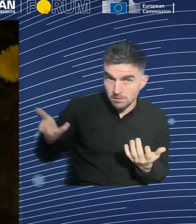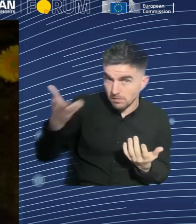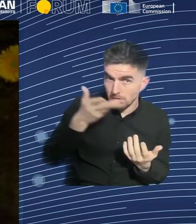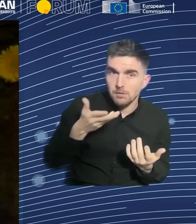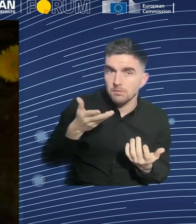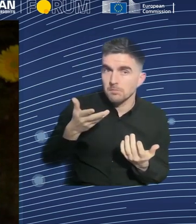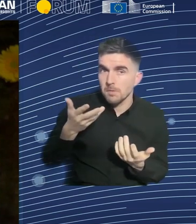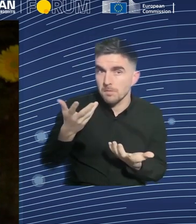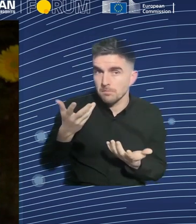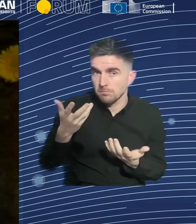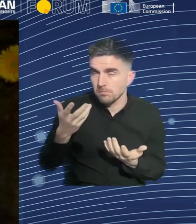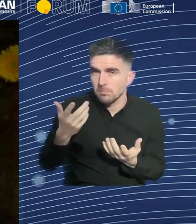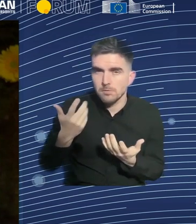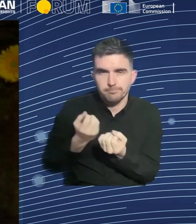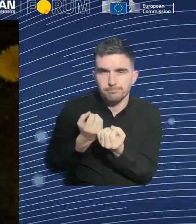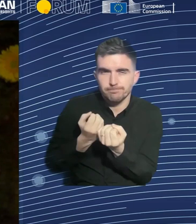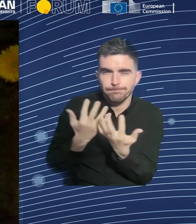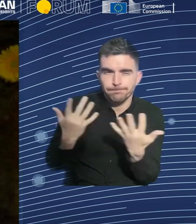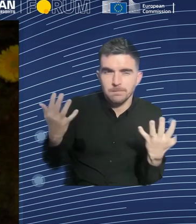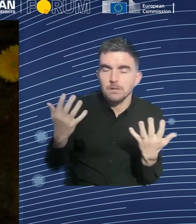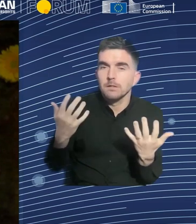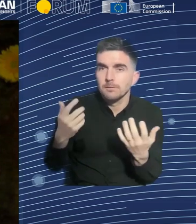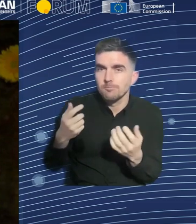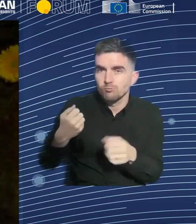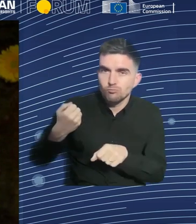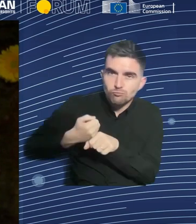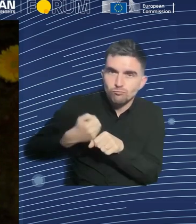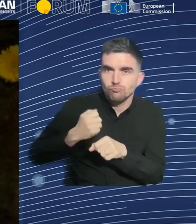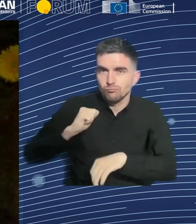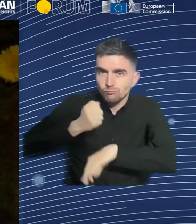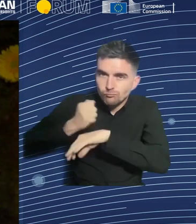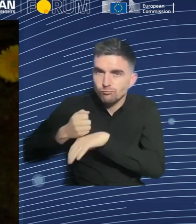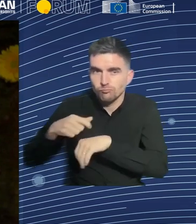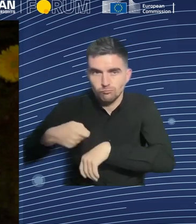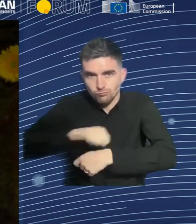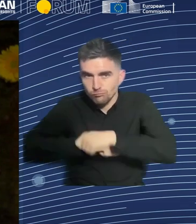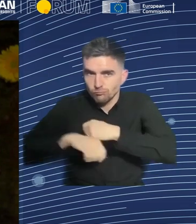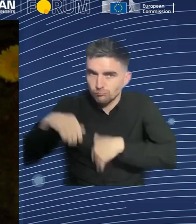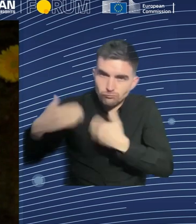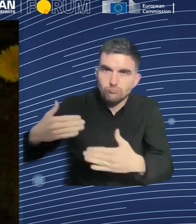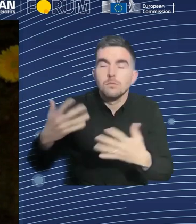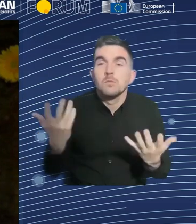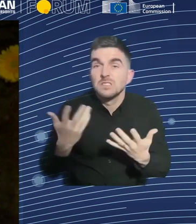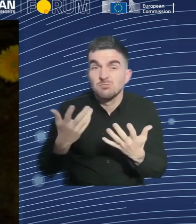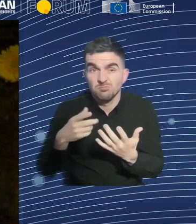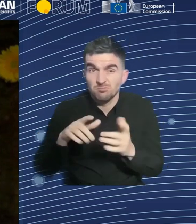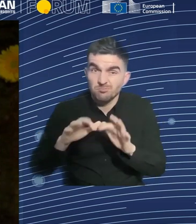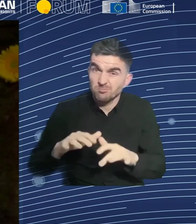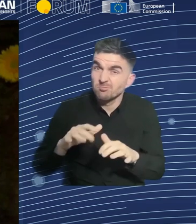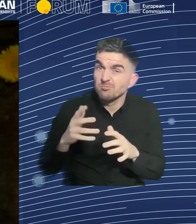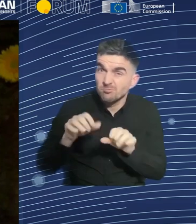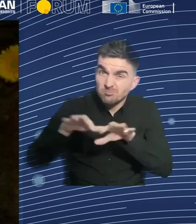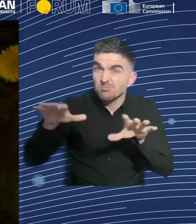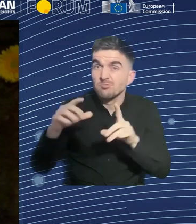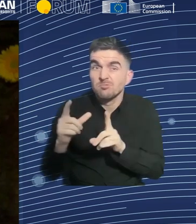through the digitalization sector because we need a lot of profiles with these skills in